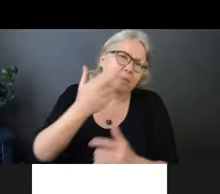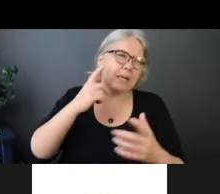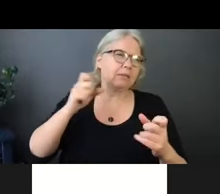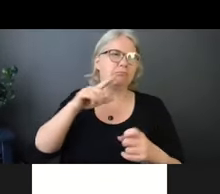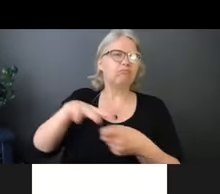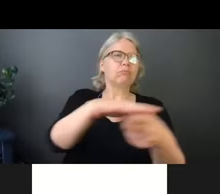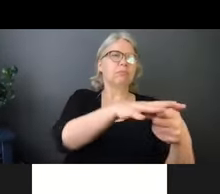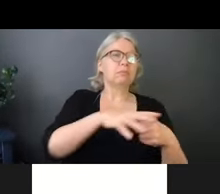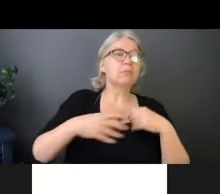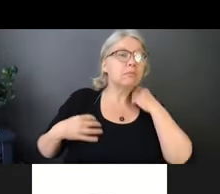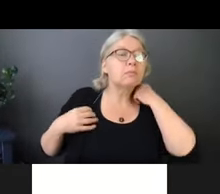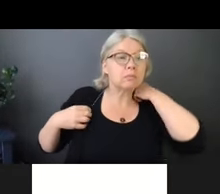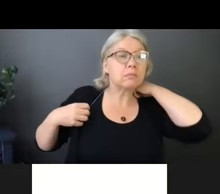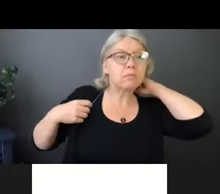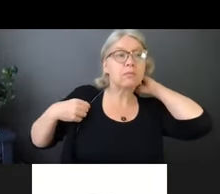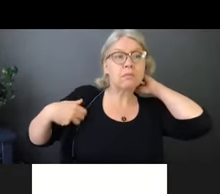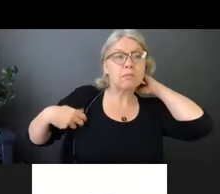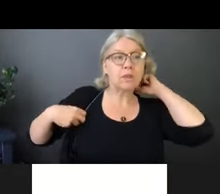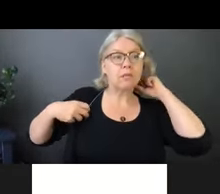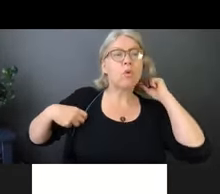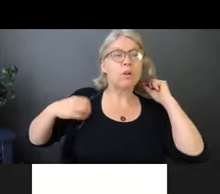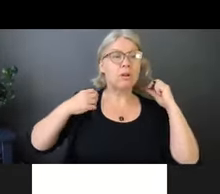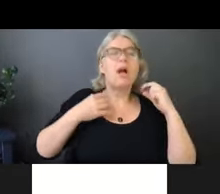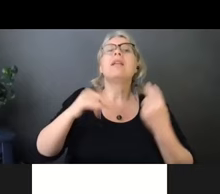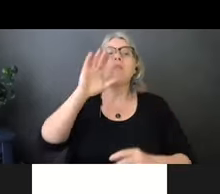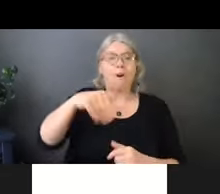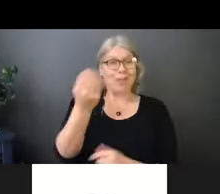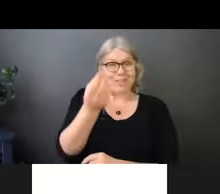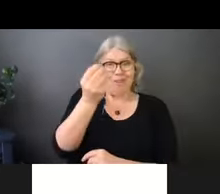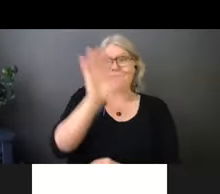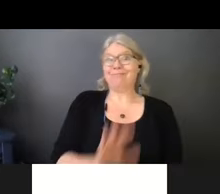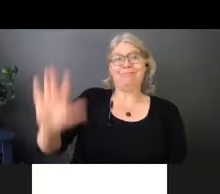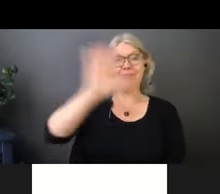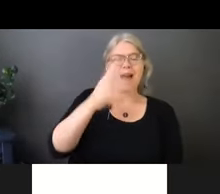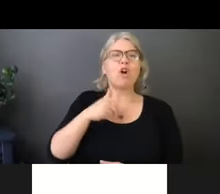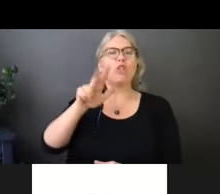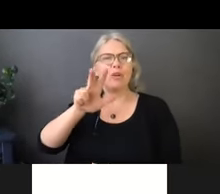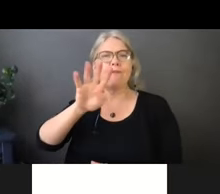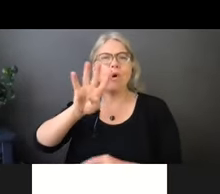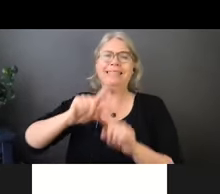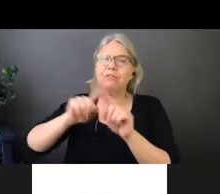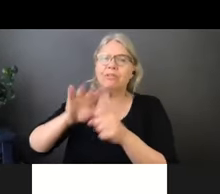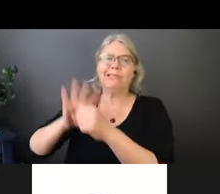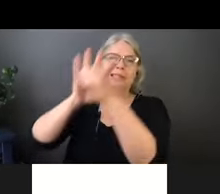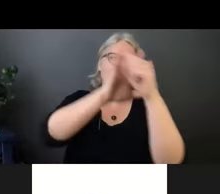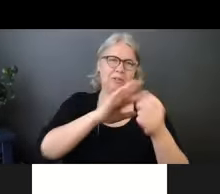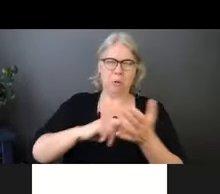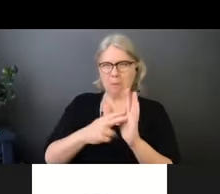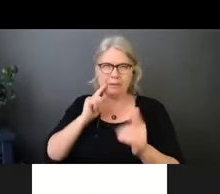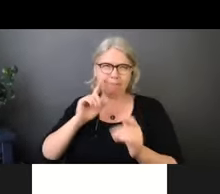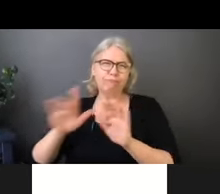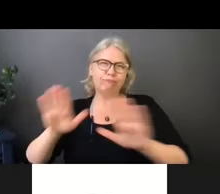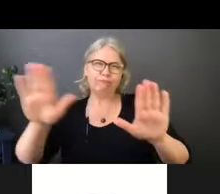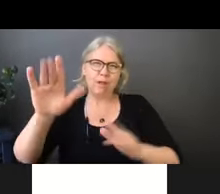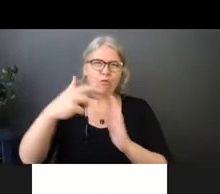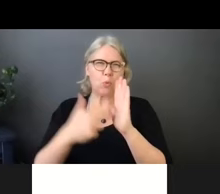Hand washing, alcohol-based hand rubs. It's the most important thing for stopping the spread of germs. And it needs